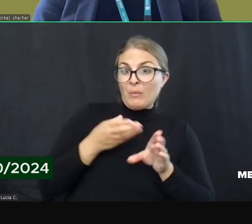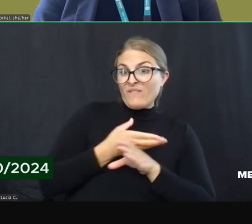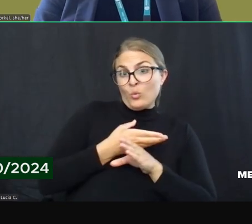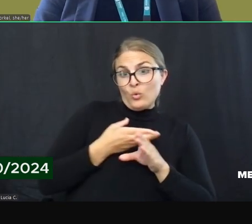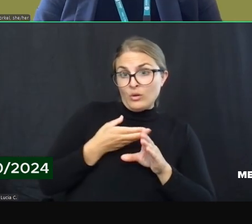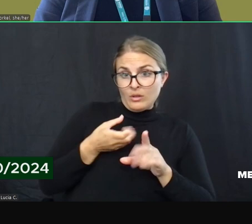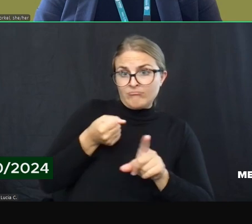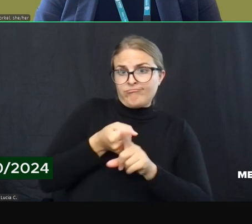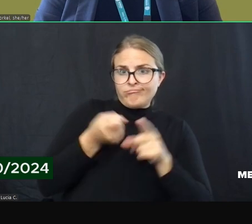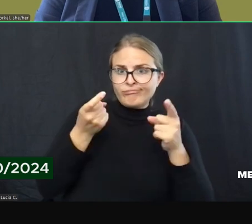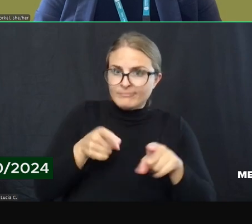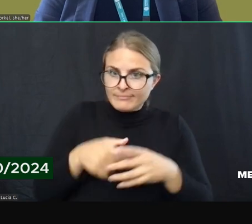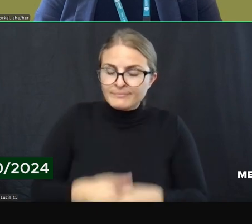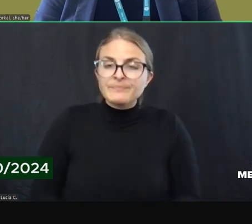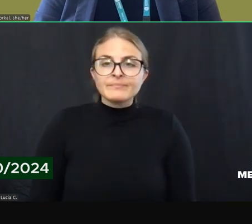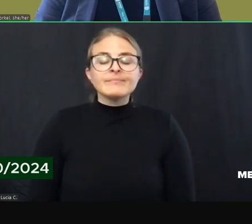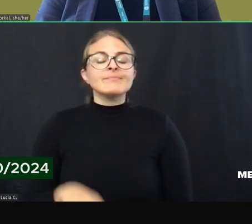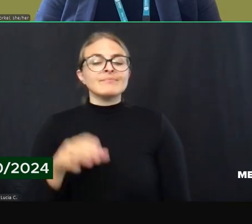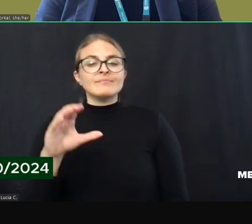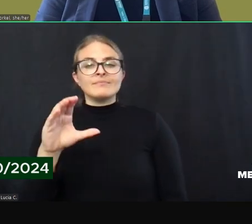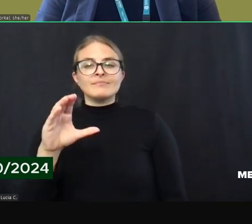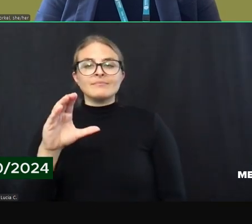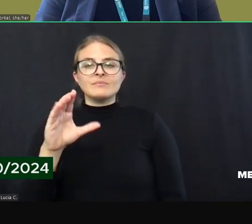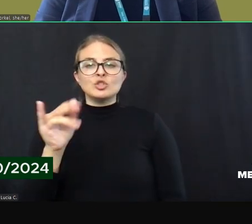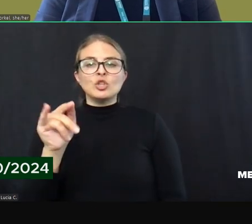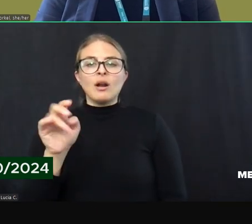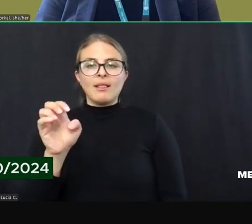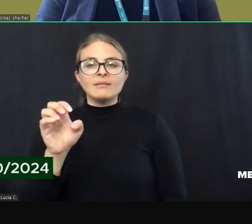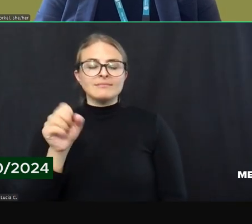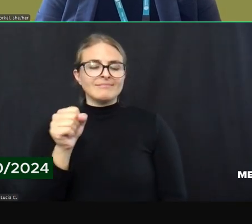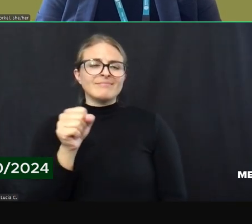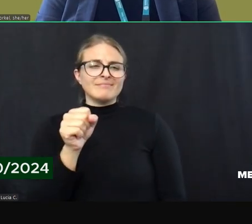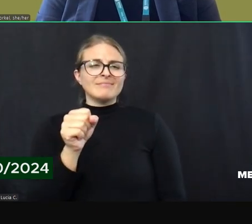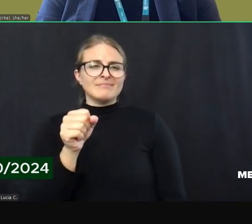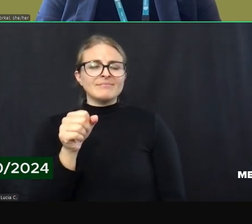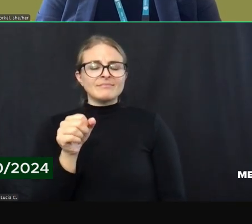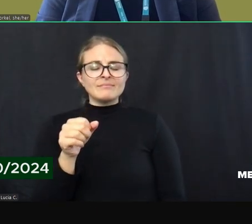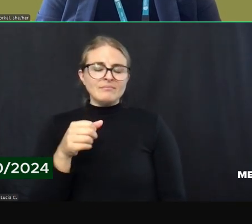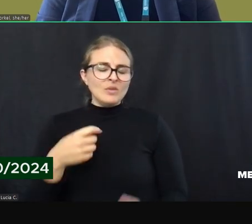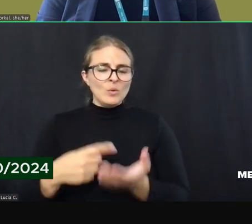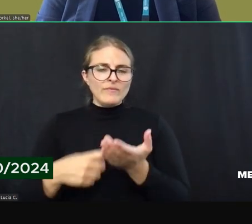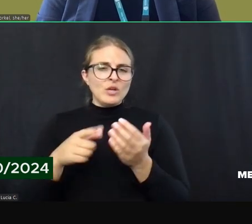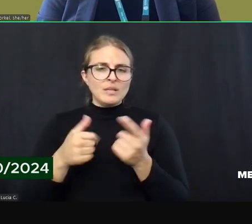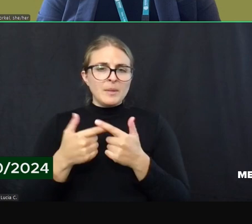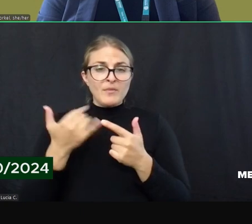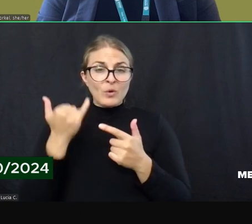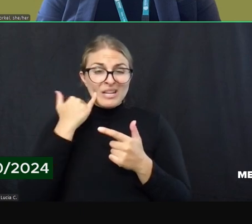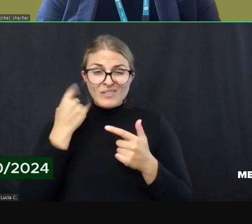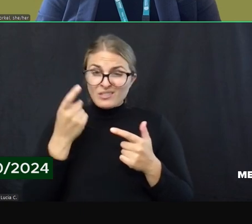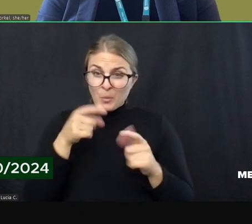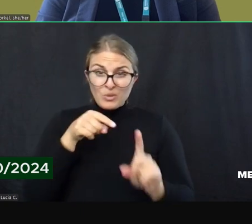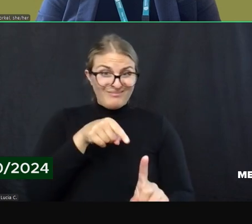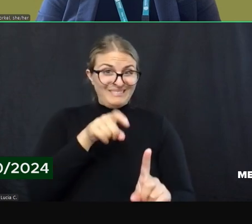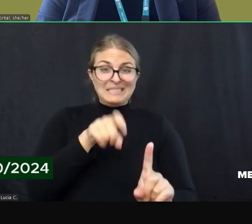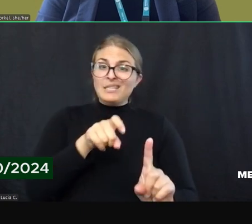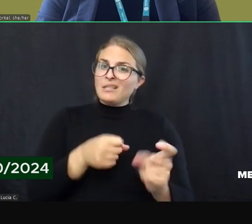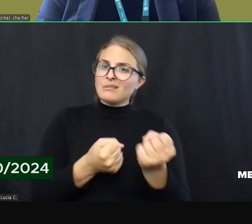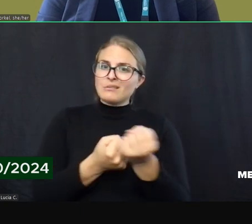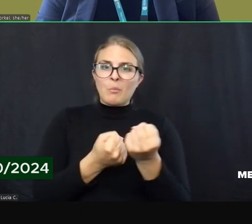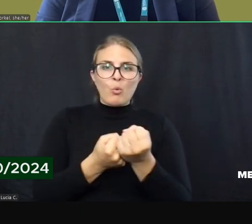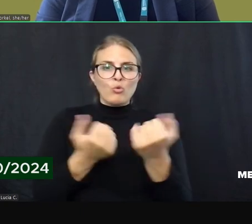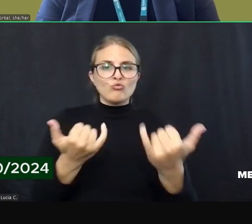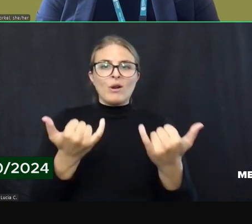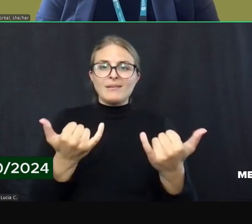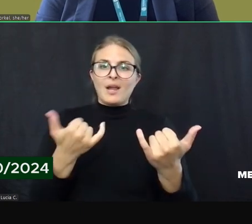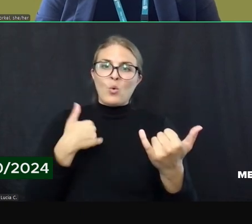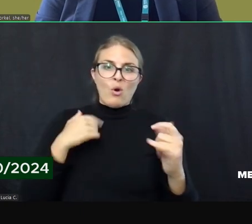Absolutely. So like we've talked about, and like Karen just said, again, if someone is in distress or needing support, they can walk right in, but